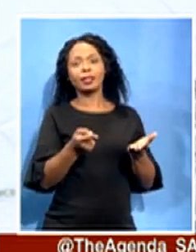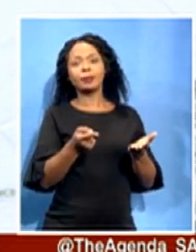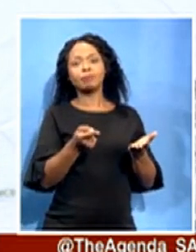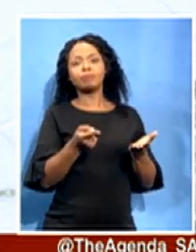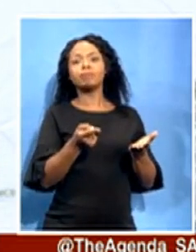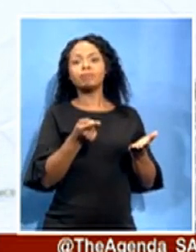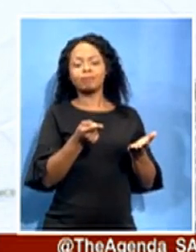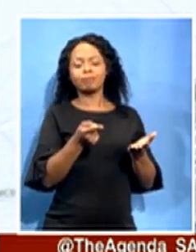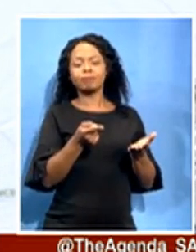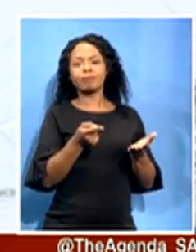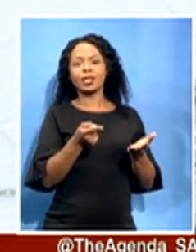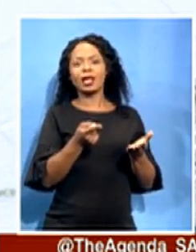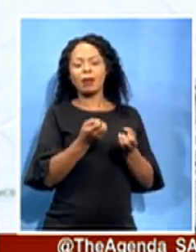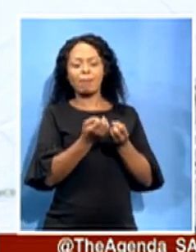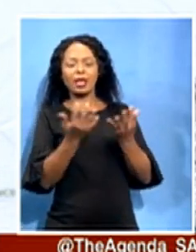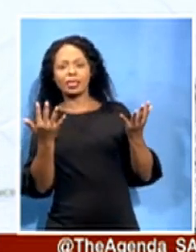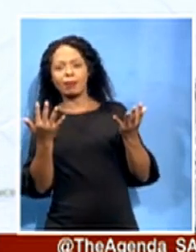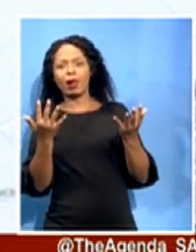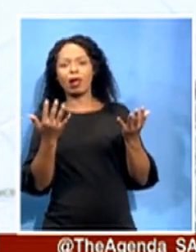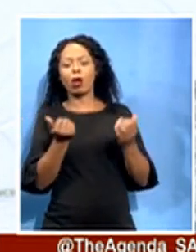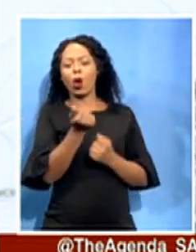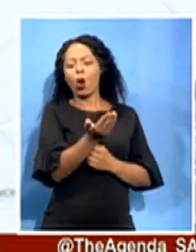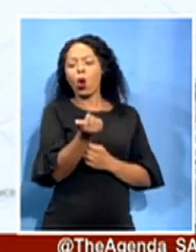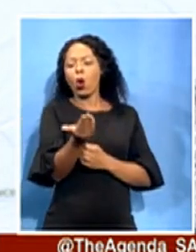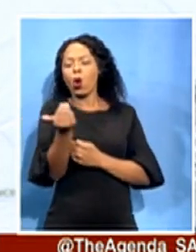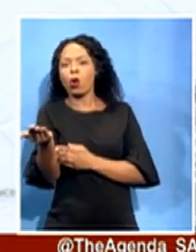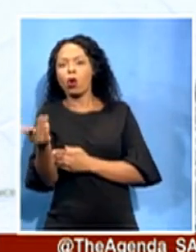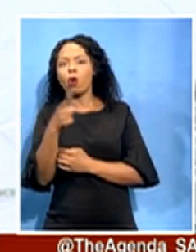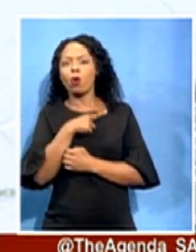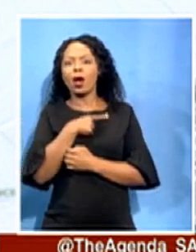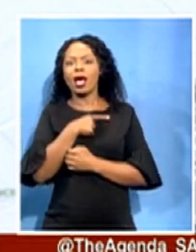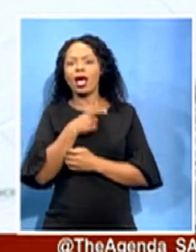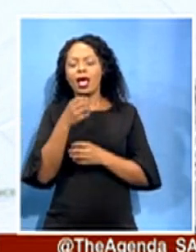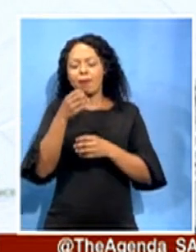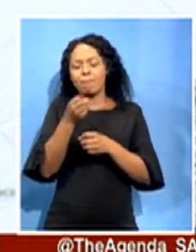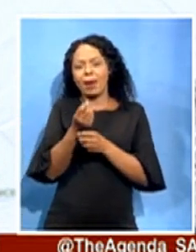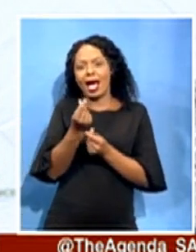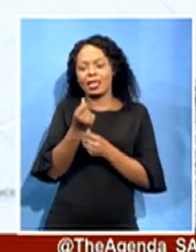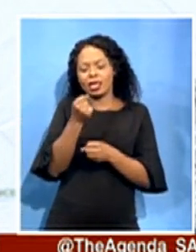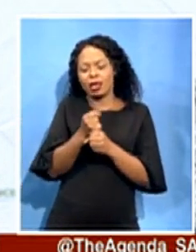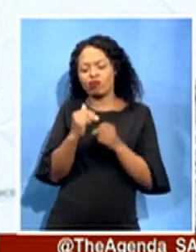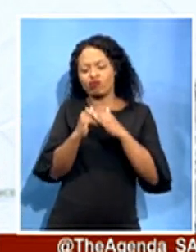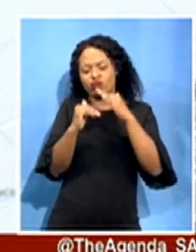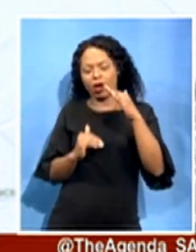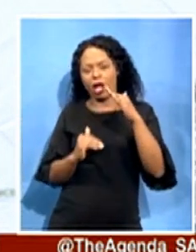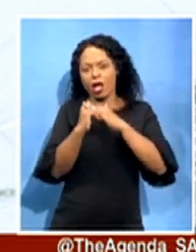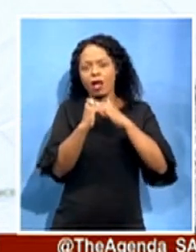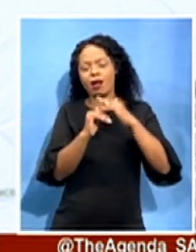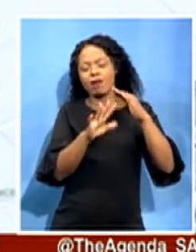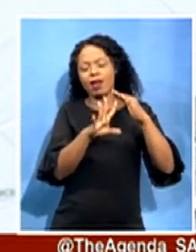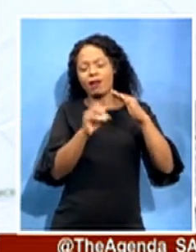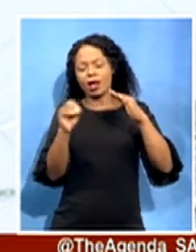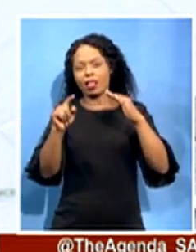the same period in order to keep the amount below the threshold of $500,000 and therefore avoiding to go to tender